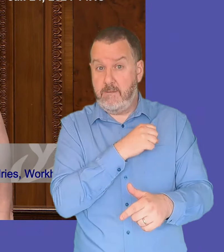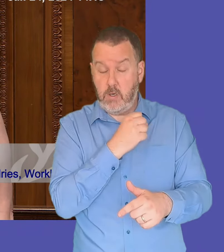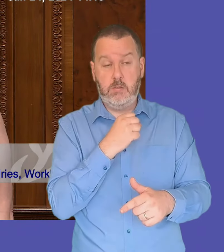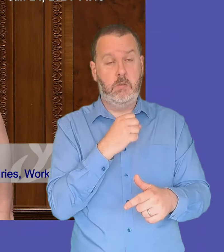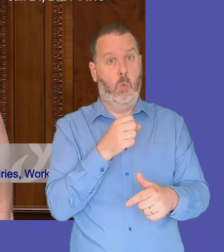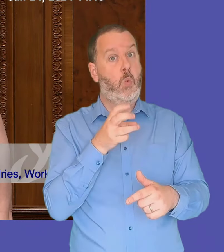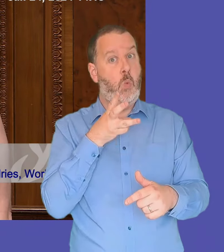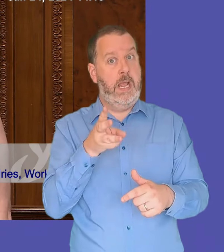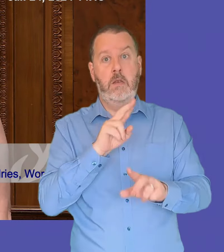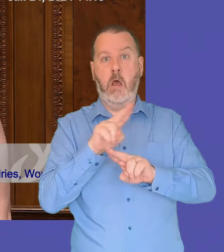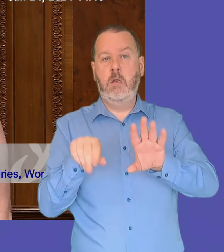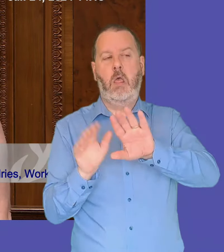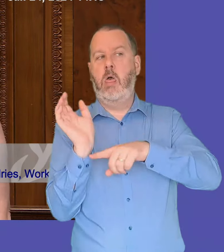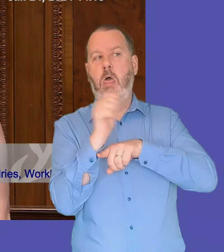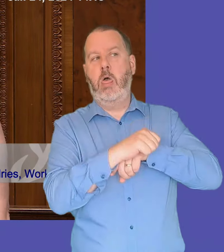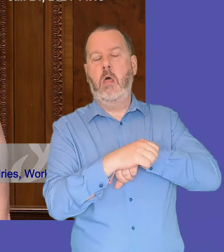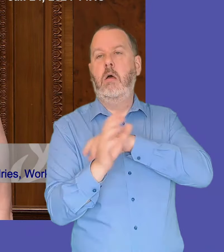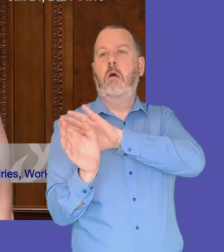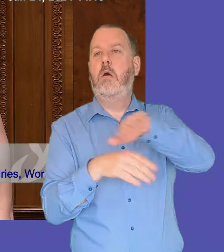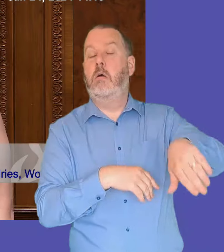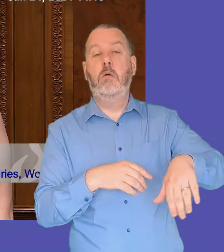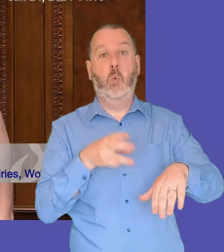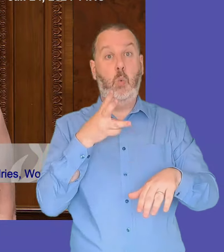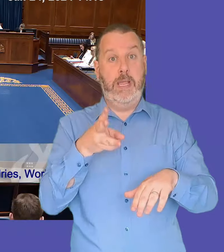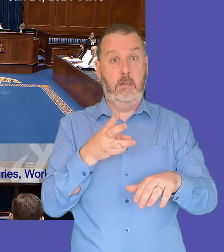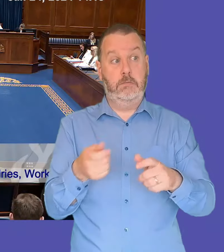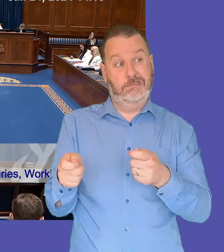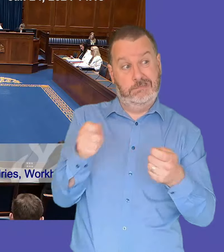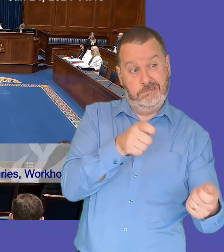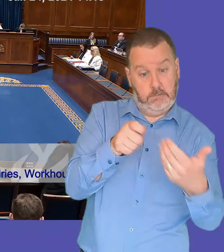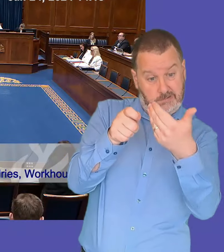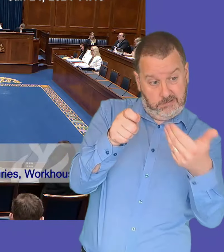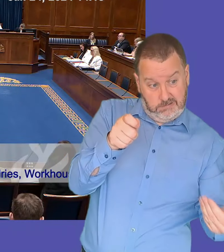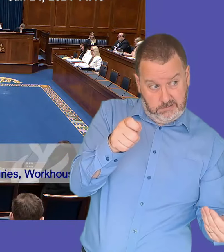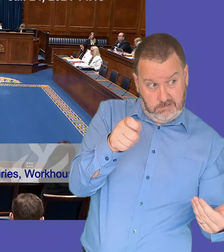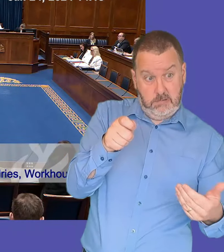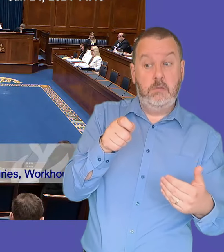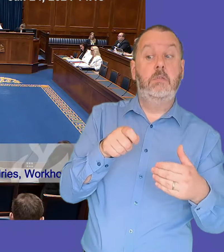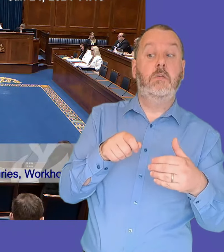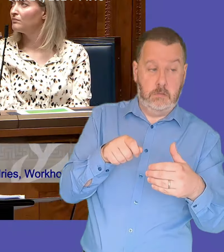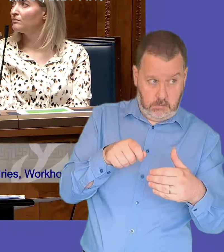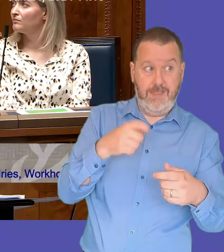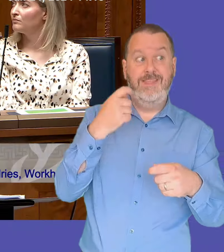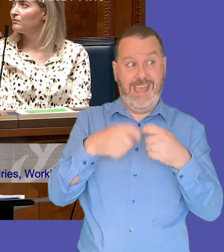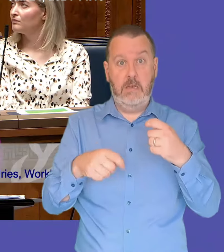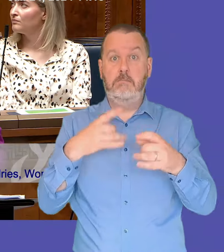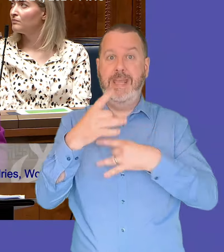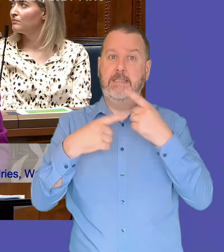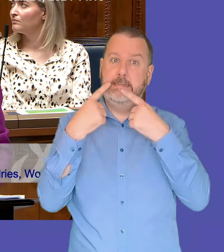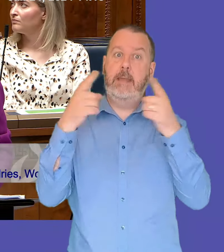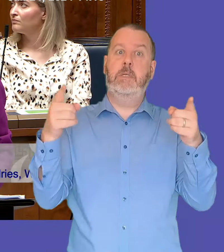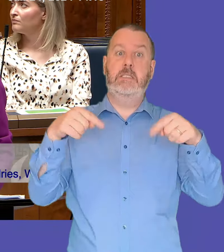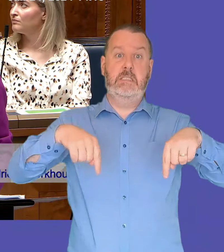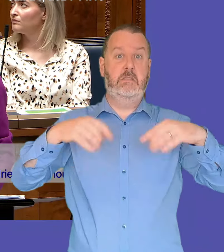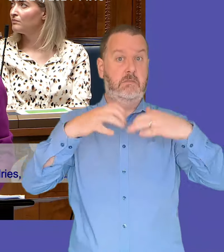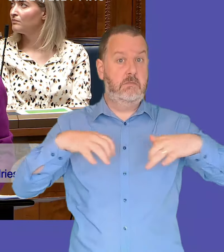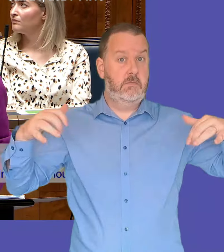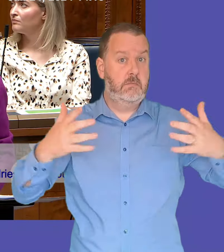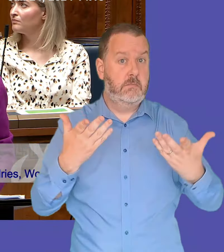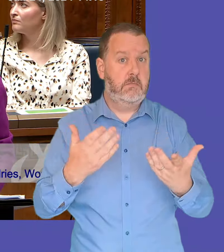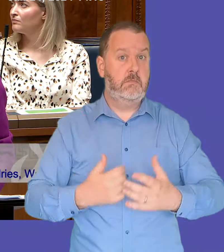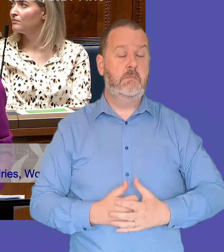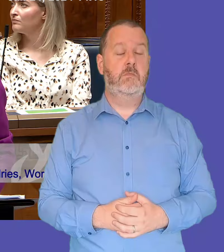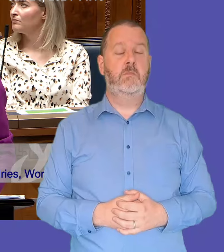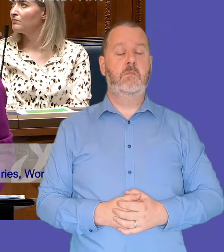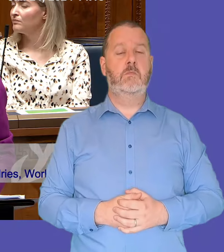and they will be made aware of what is in the statement before it is made to the house yeah i thank the member for asking that